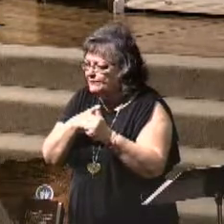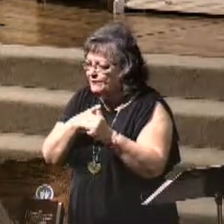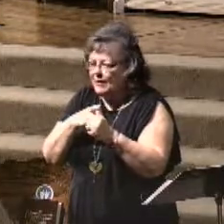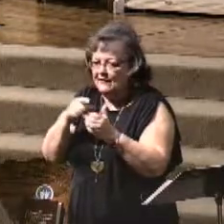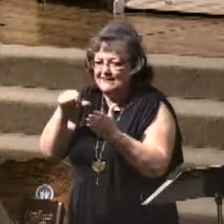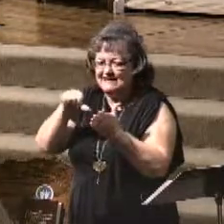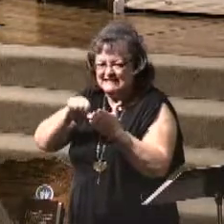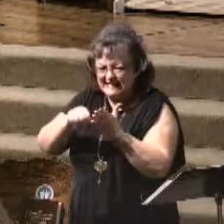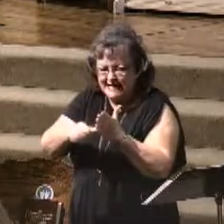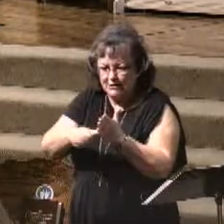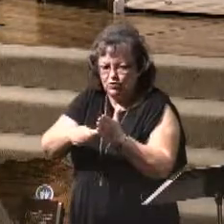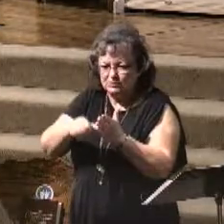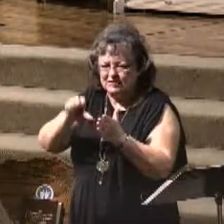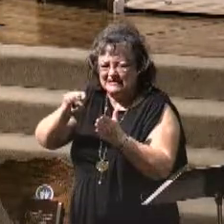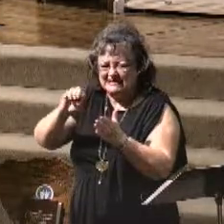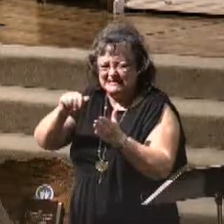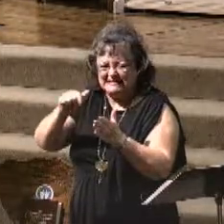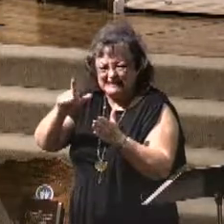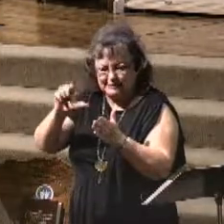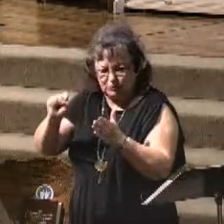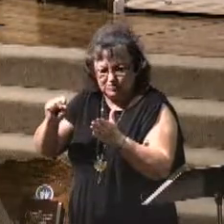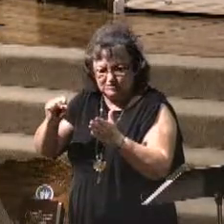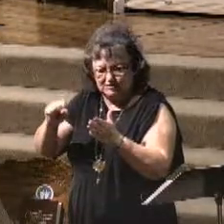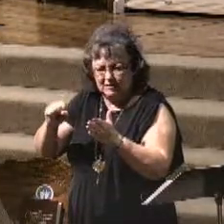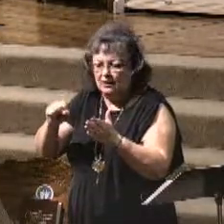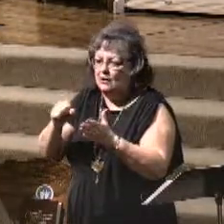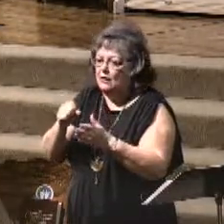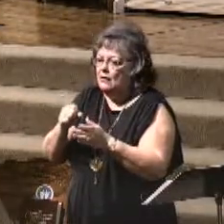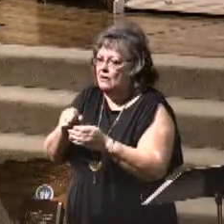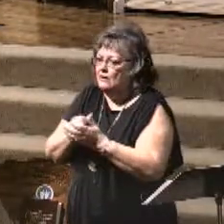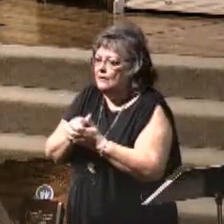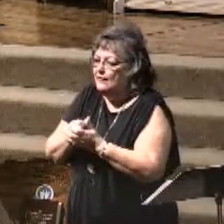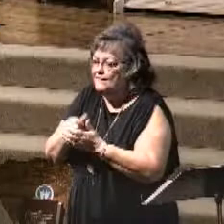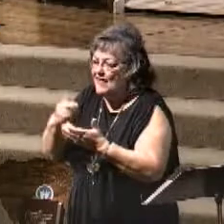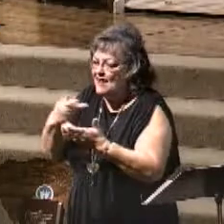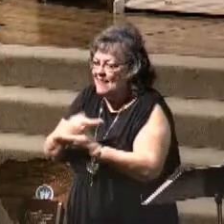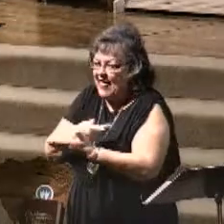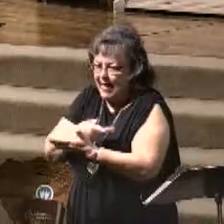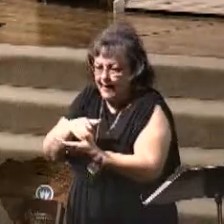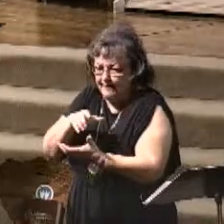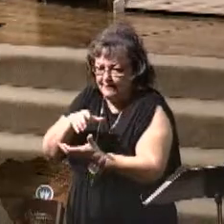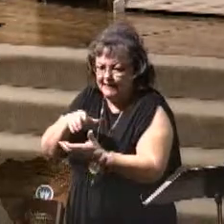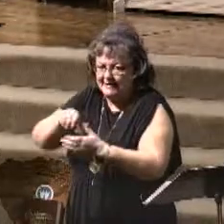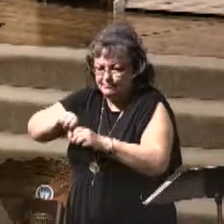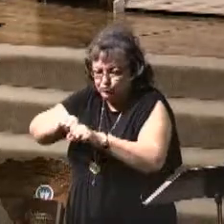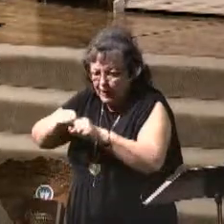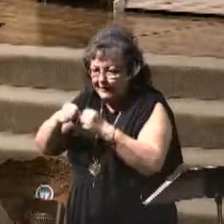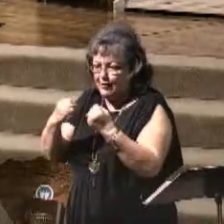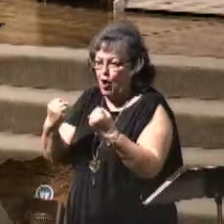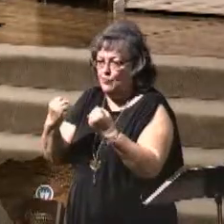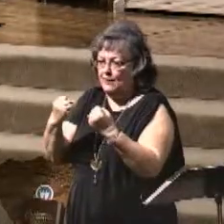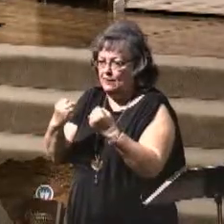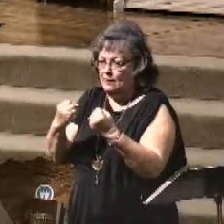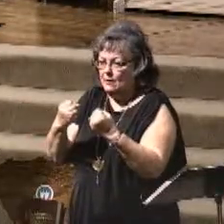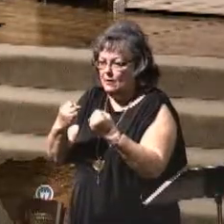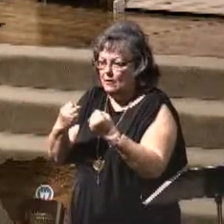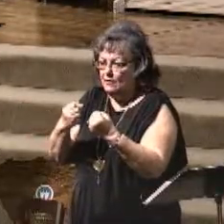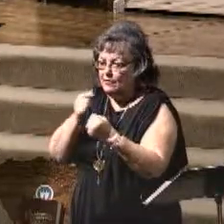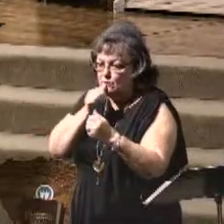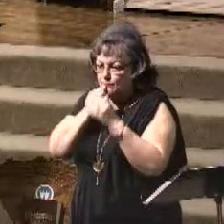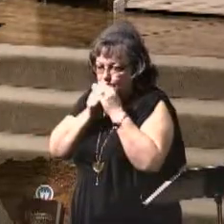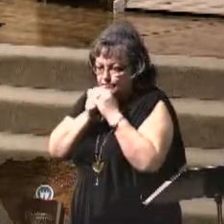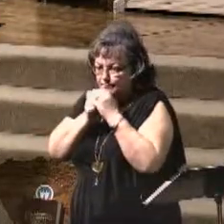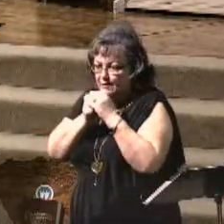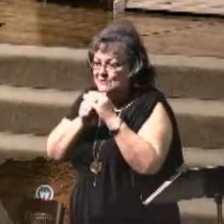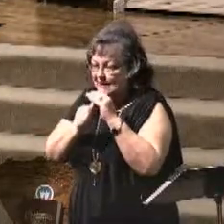seals that the Lamb, the Lord Jesus Christ, is breaking open. And what was held and